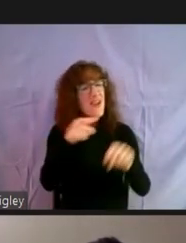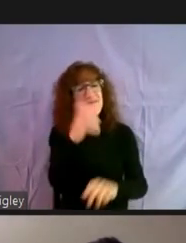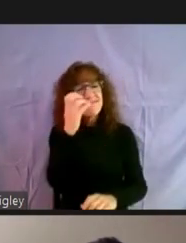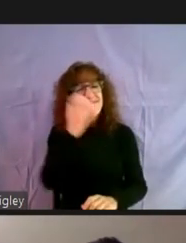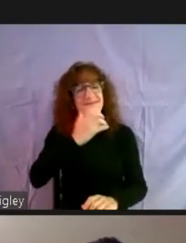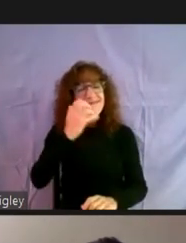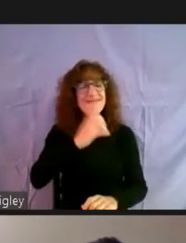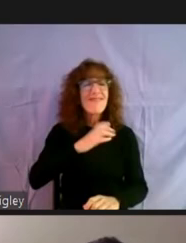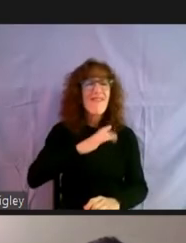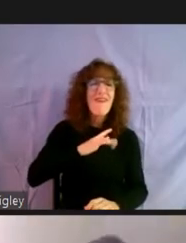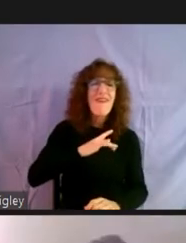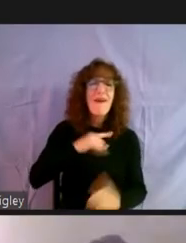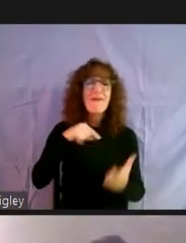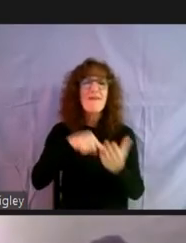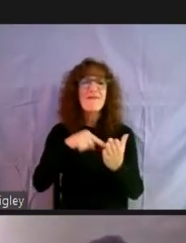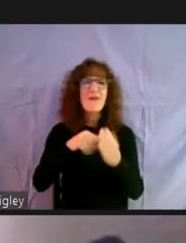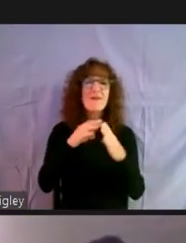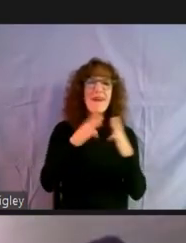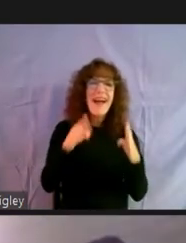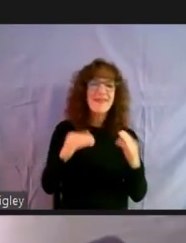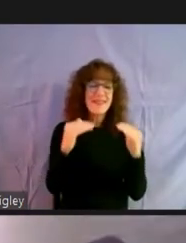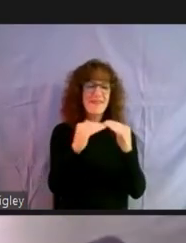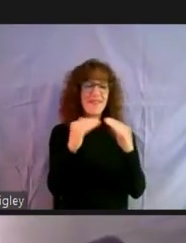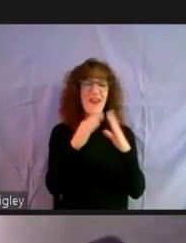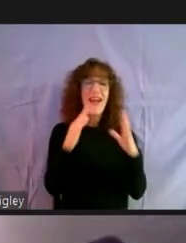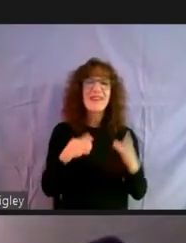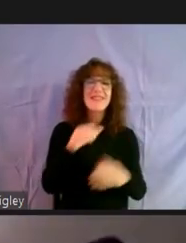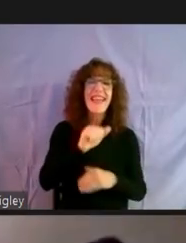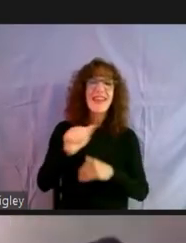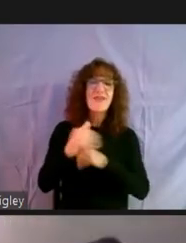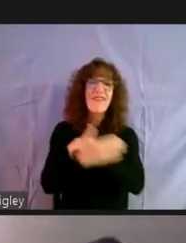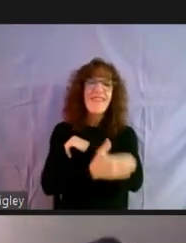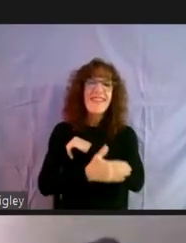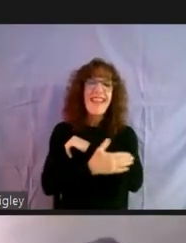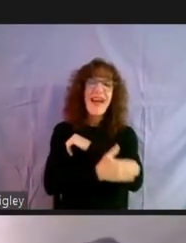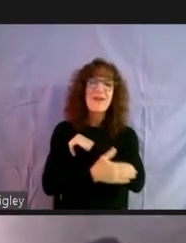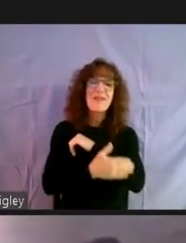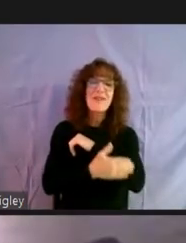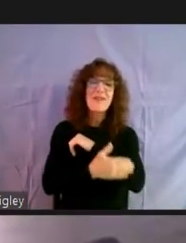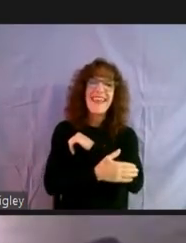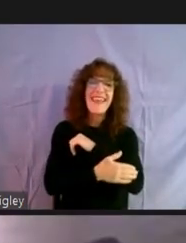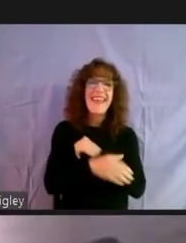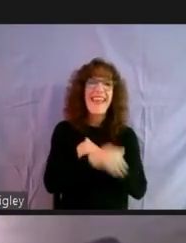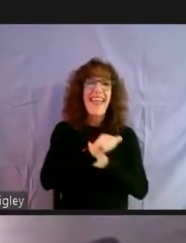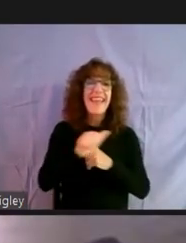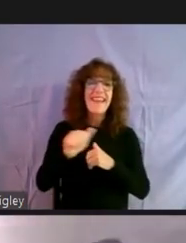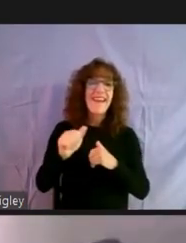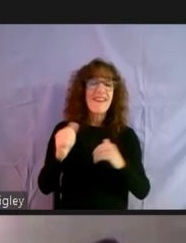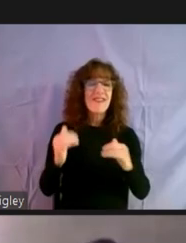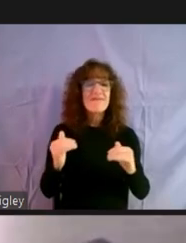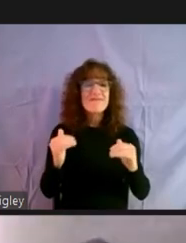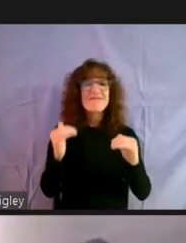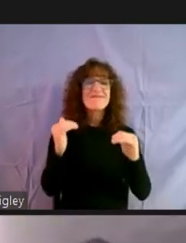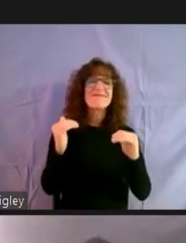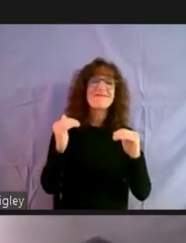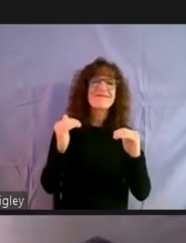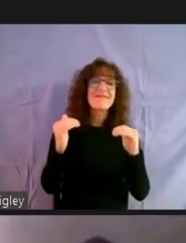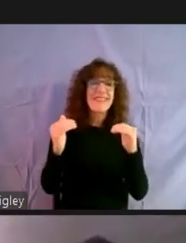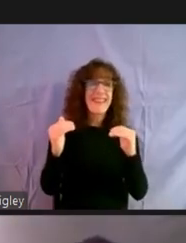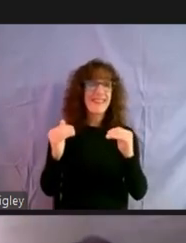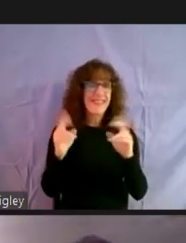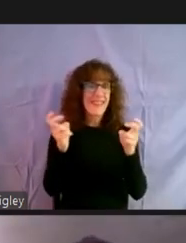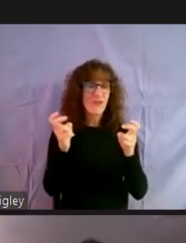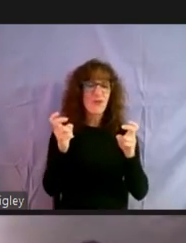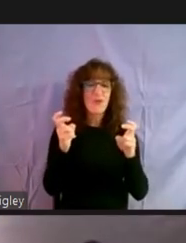on affordable housing, fair housing in the County. You've moved Anne Arundel County further in the issue of fair housing